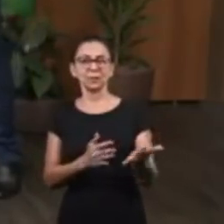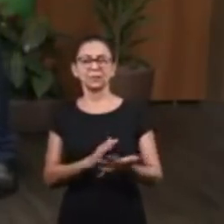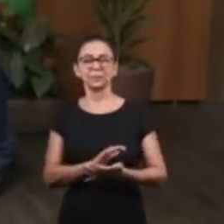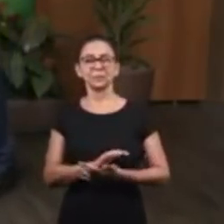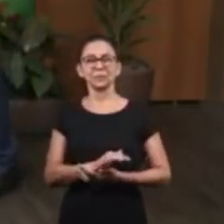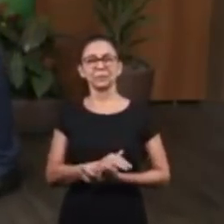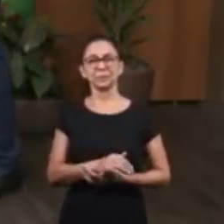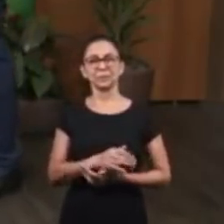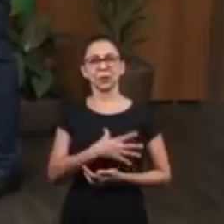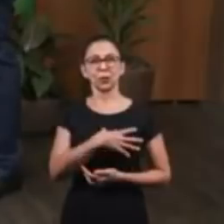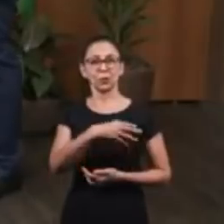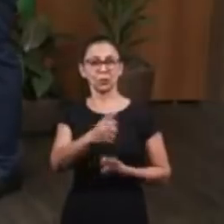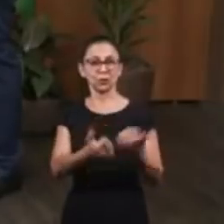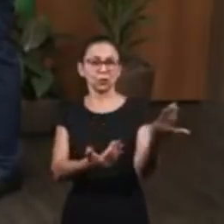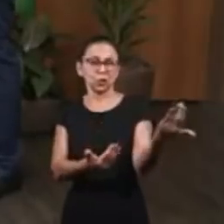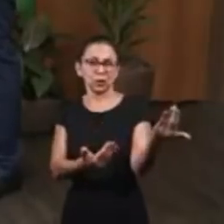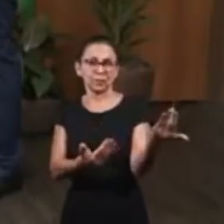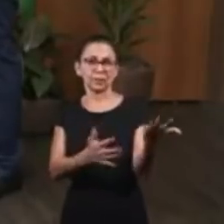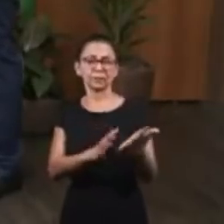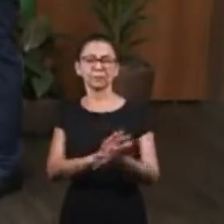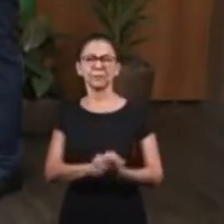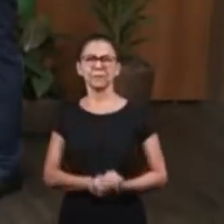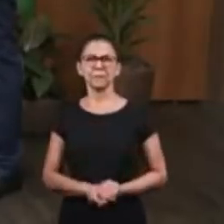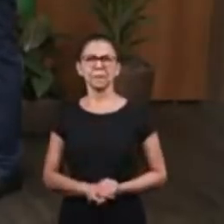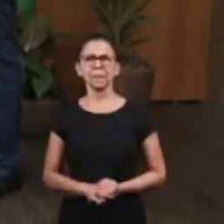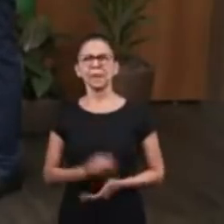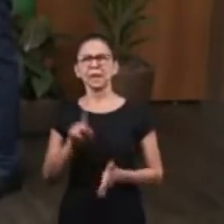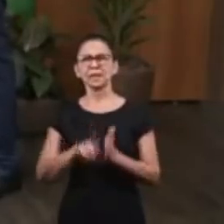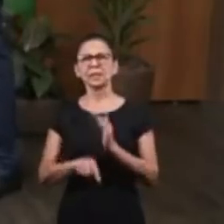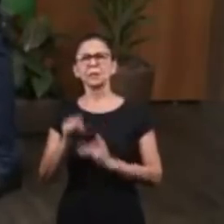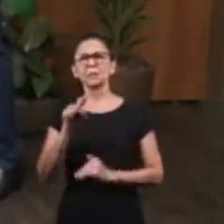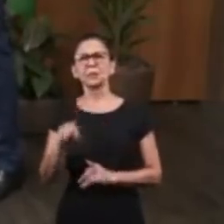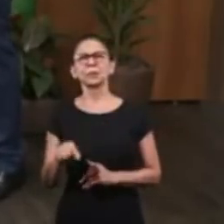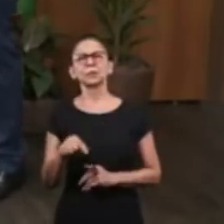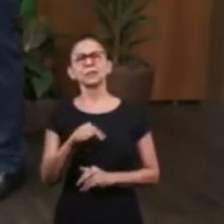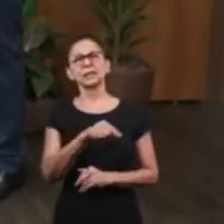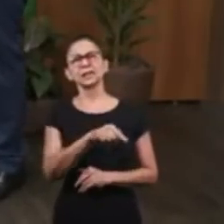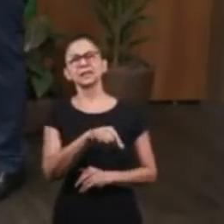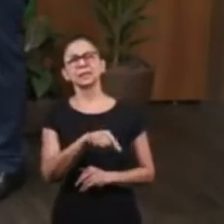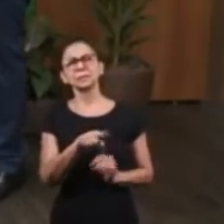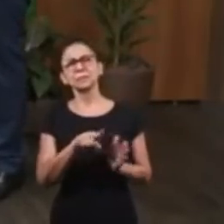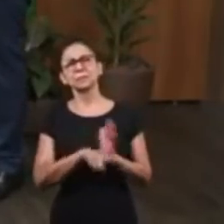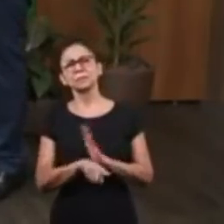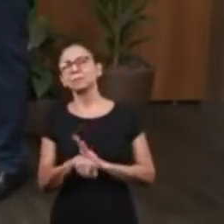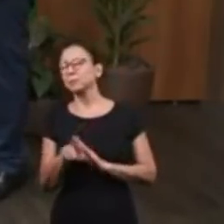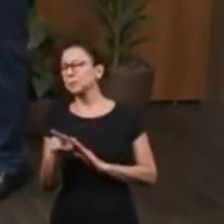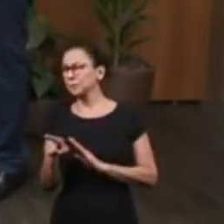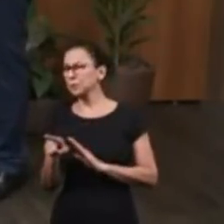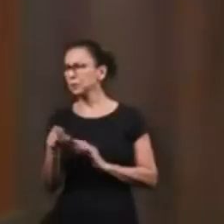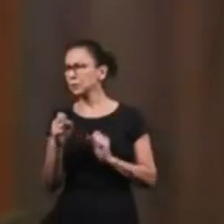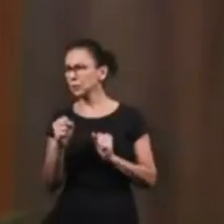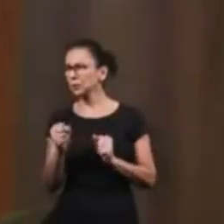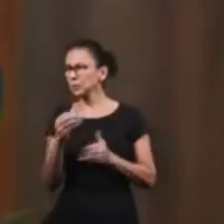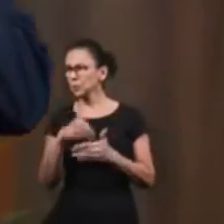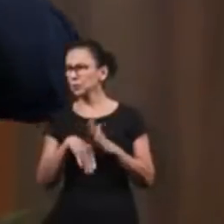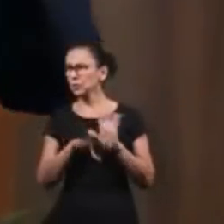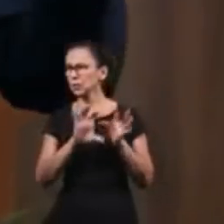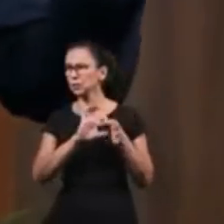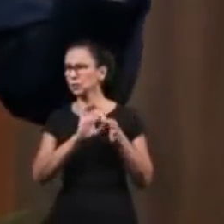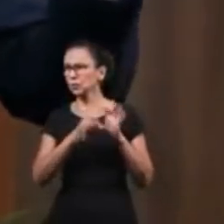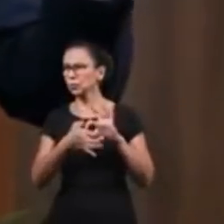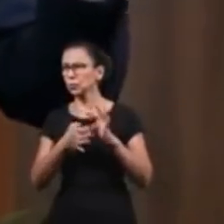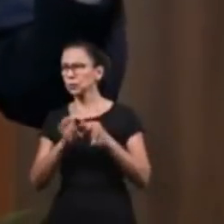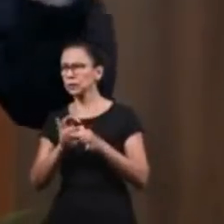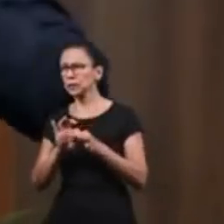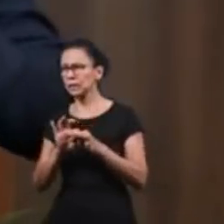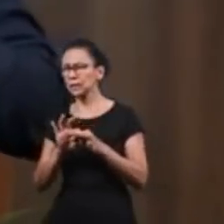There is the reason for that question. Is this your youngest brother? This question, Daniel, can actually be posed in a